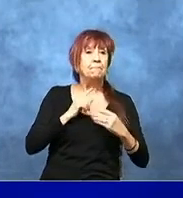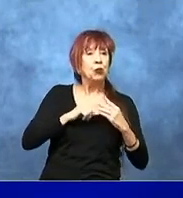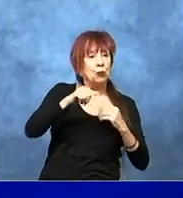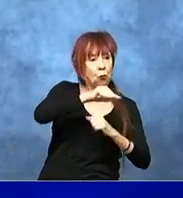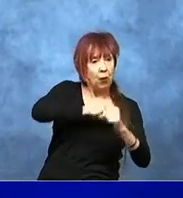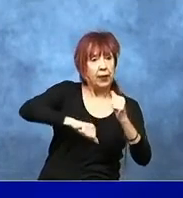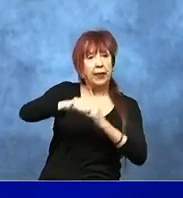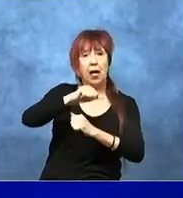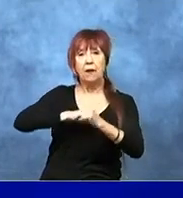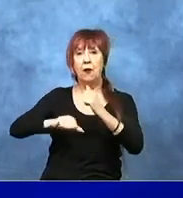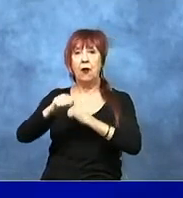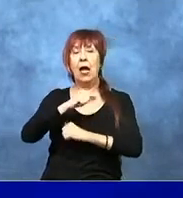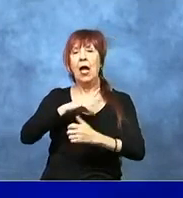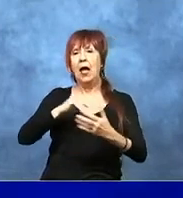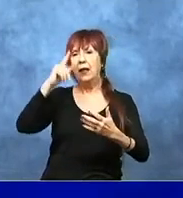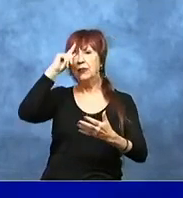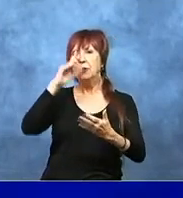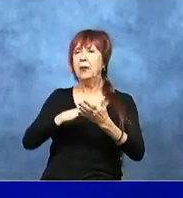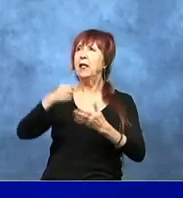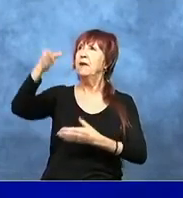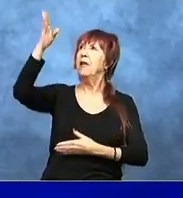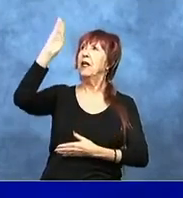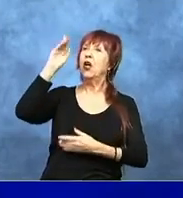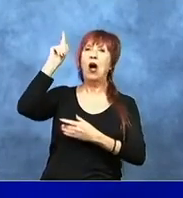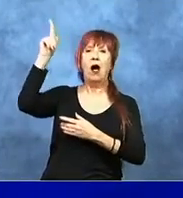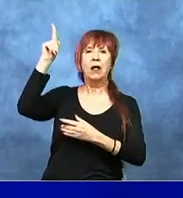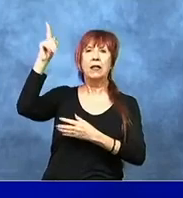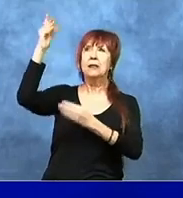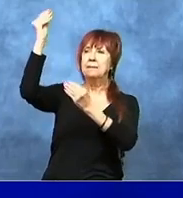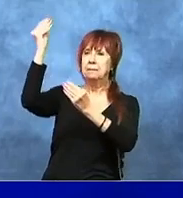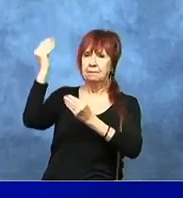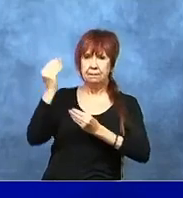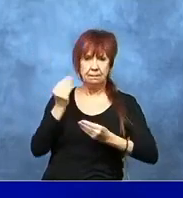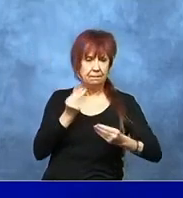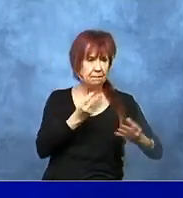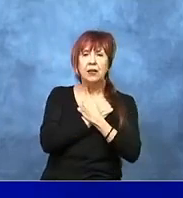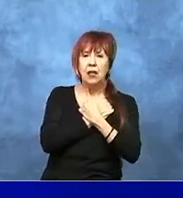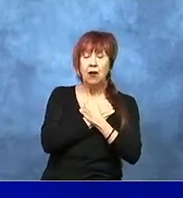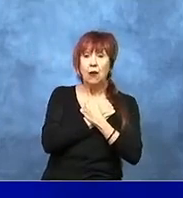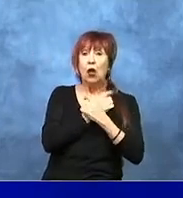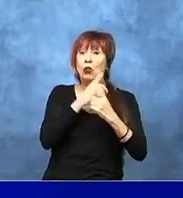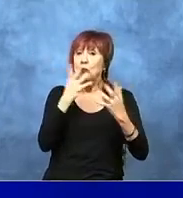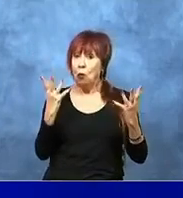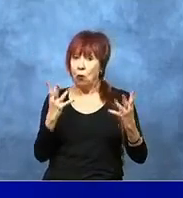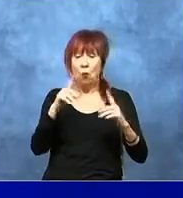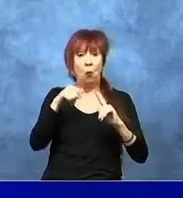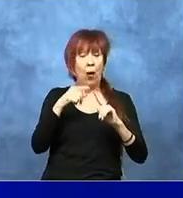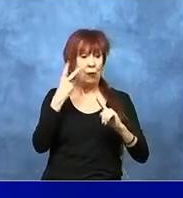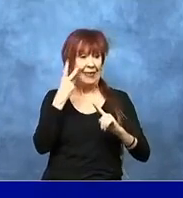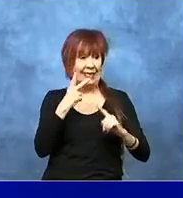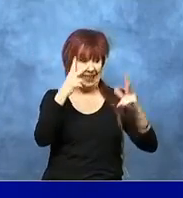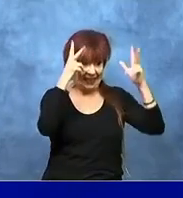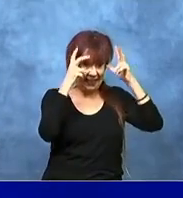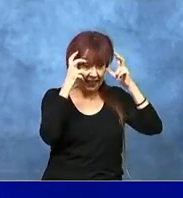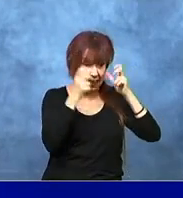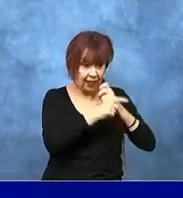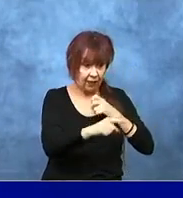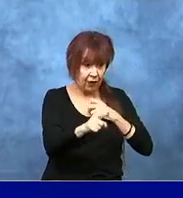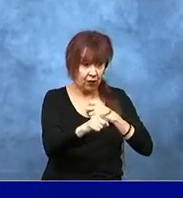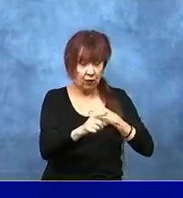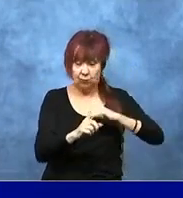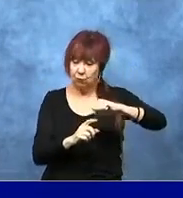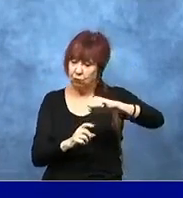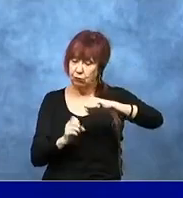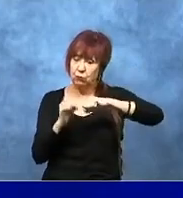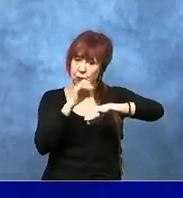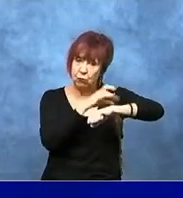and to believe that God is the source of that affection, so that when we see evil, we repel